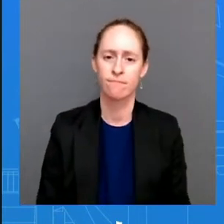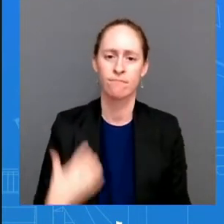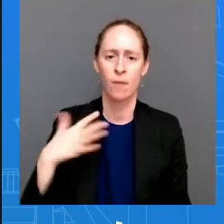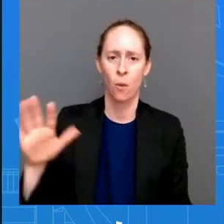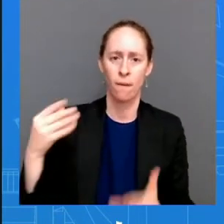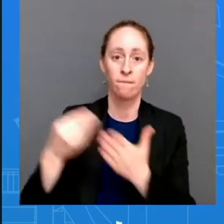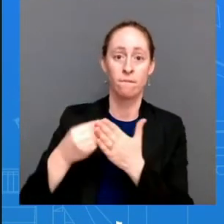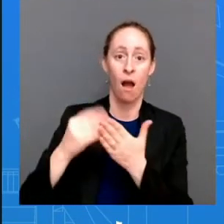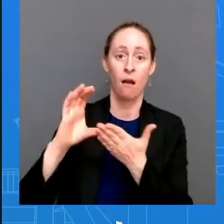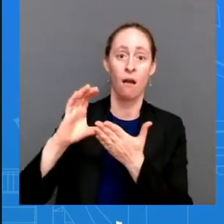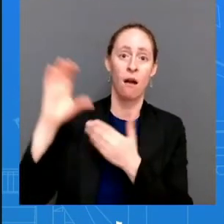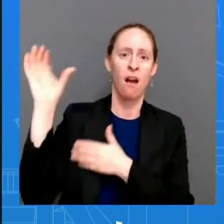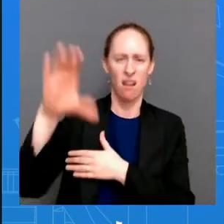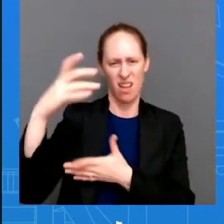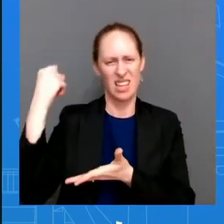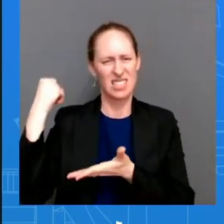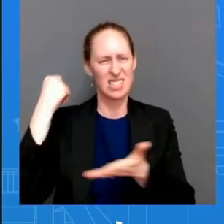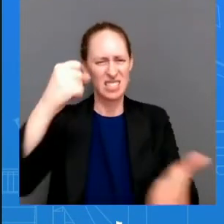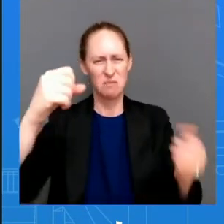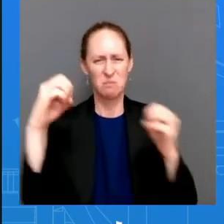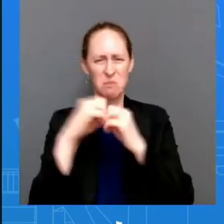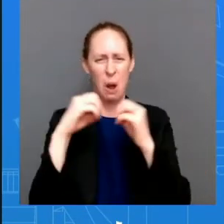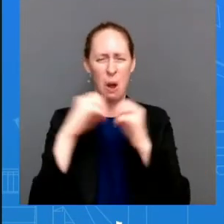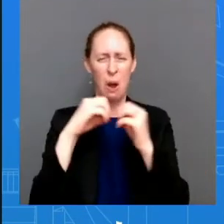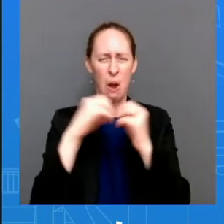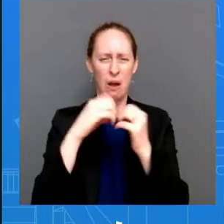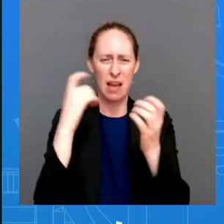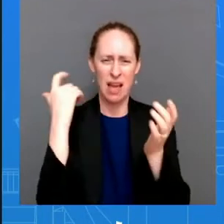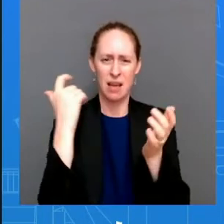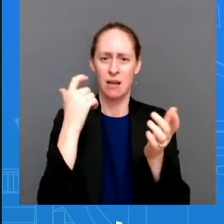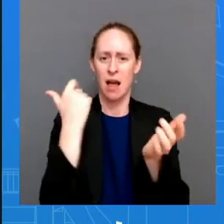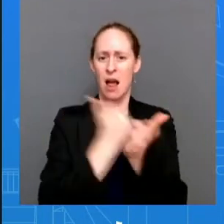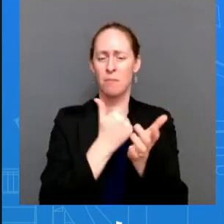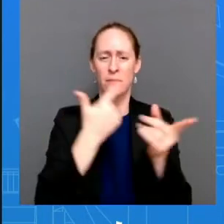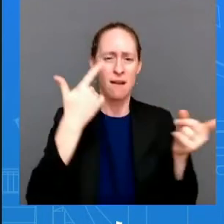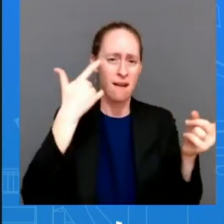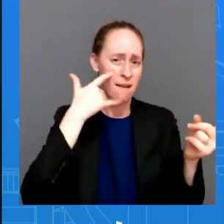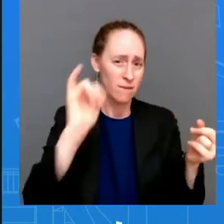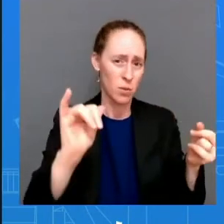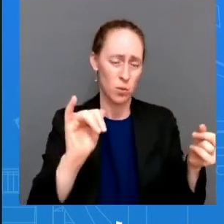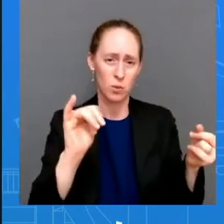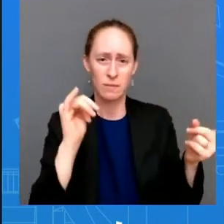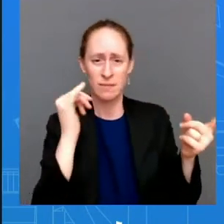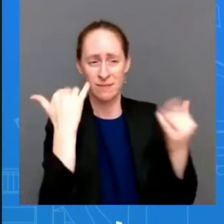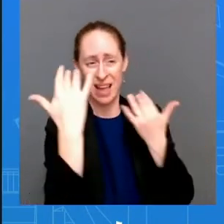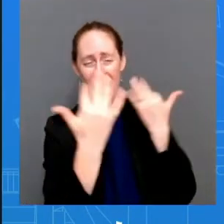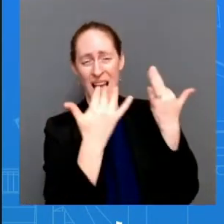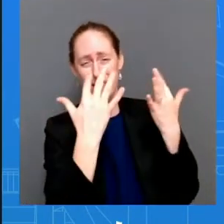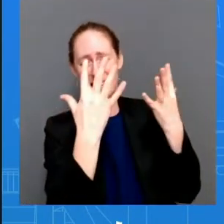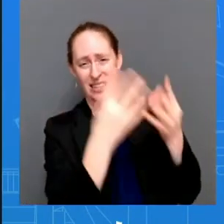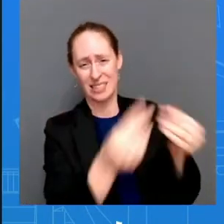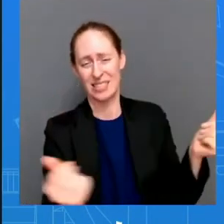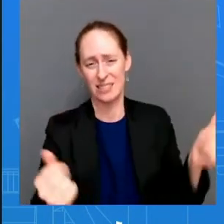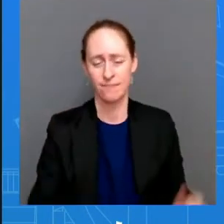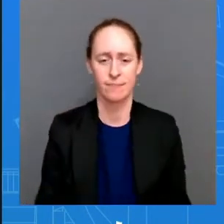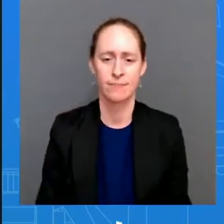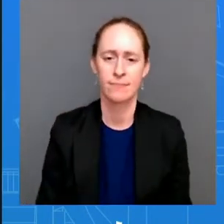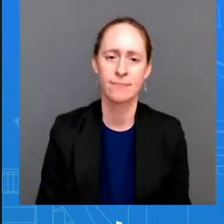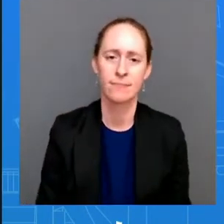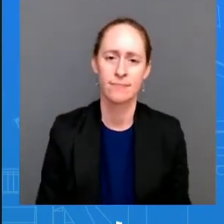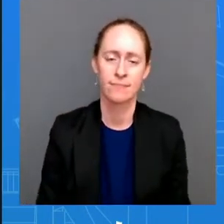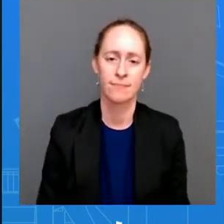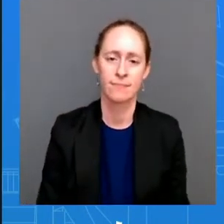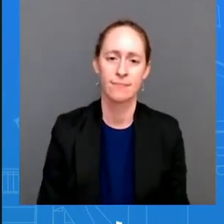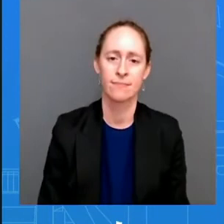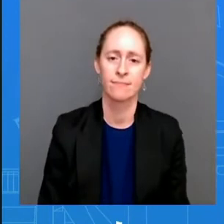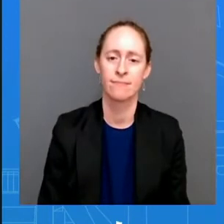pay for the cost of fi fighting the fire we also continue to take steps to make communities more resilient to extreme